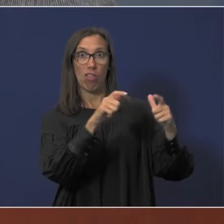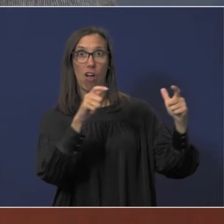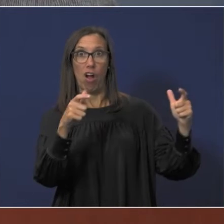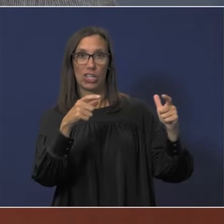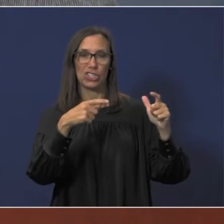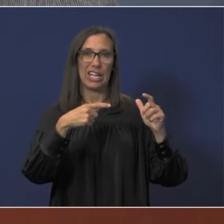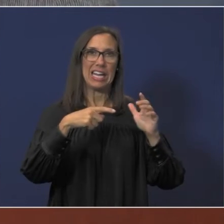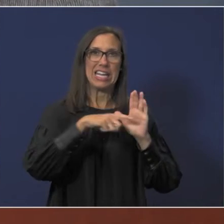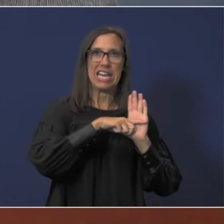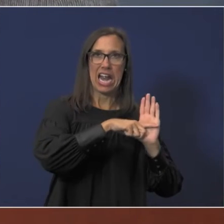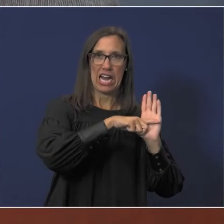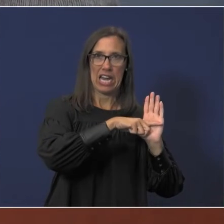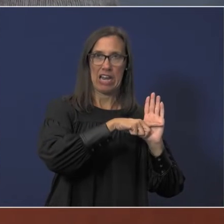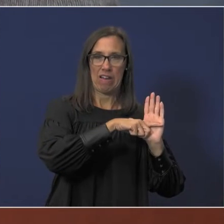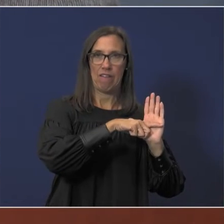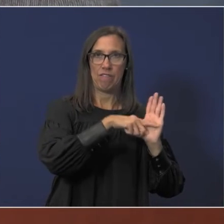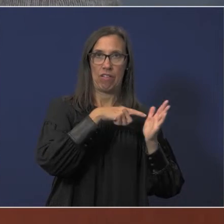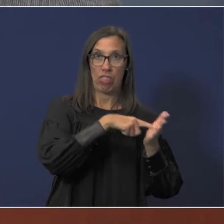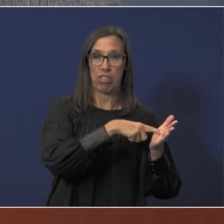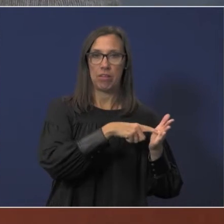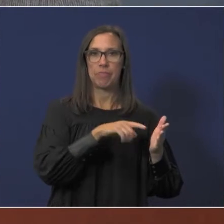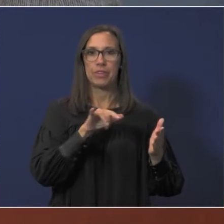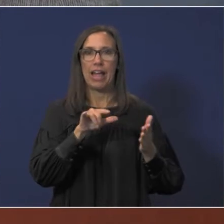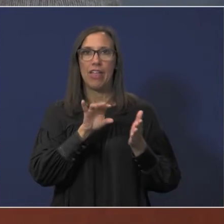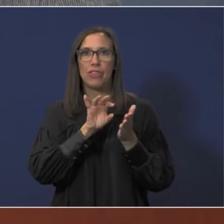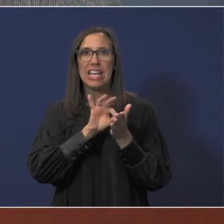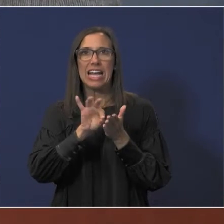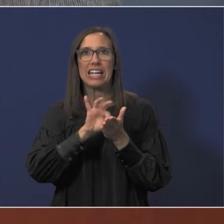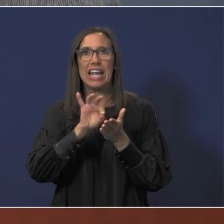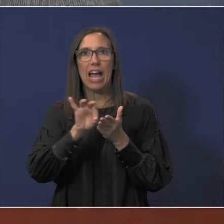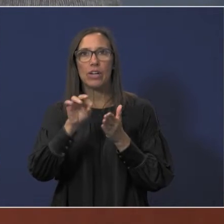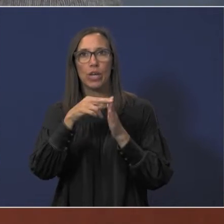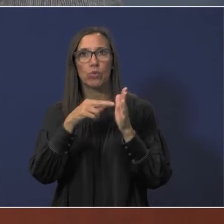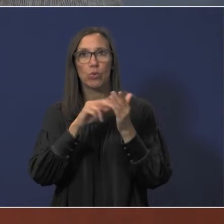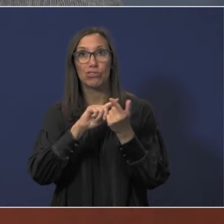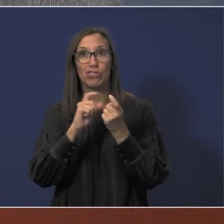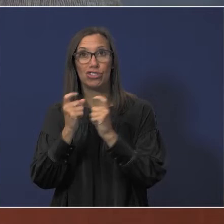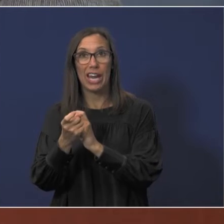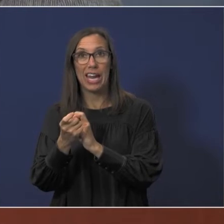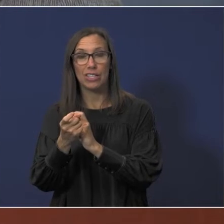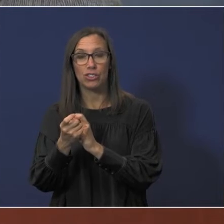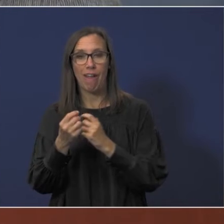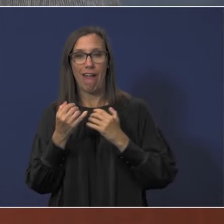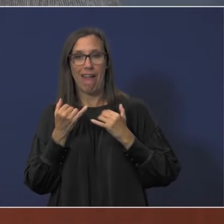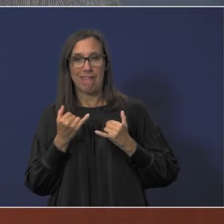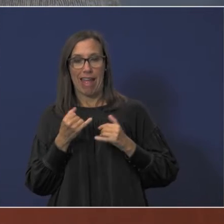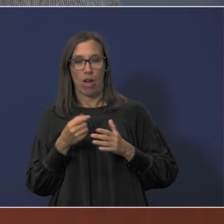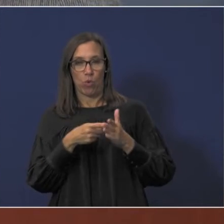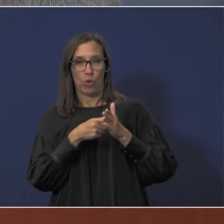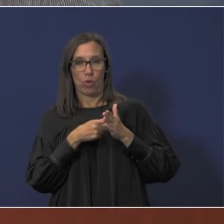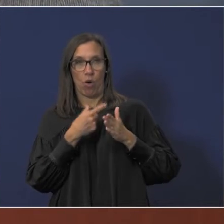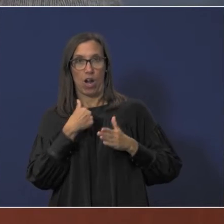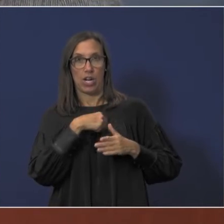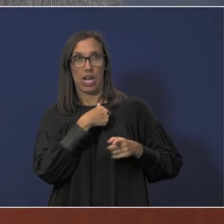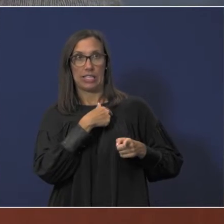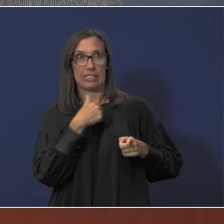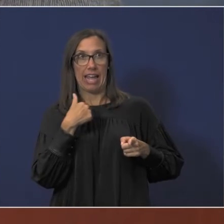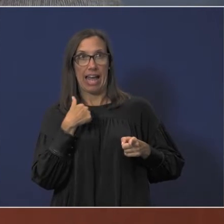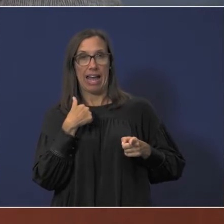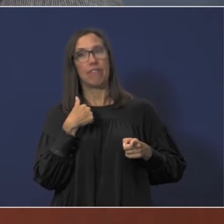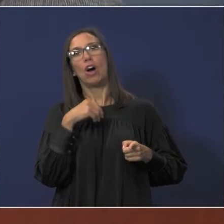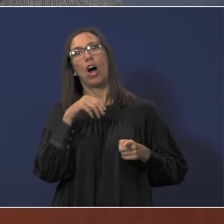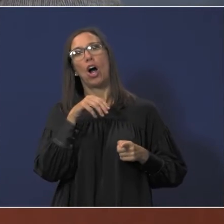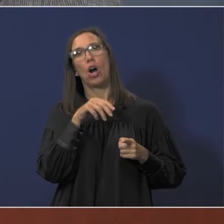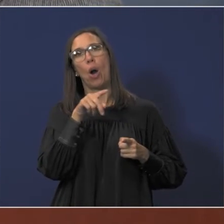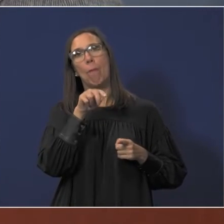deficit is the accounting rules changed and required us to put our pro rata